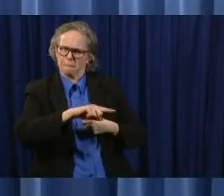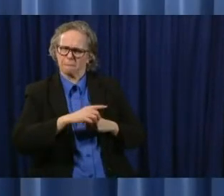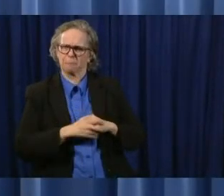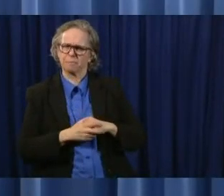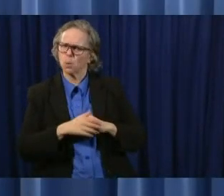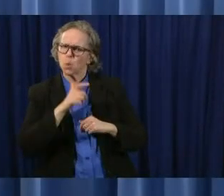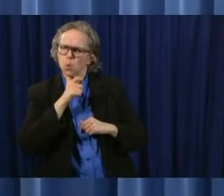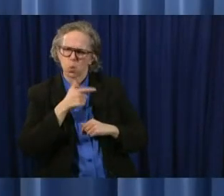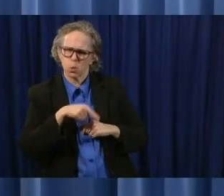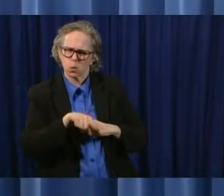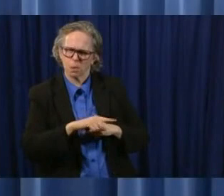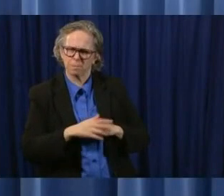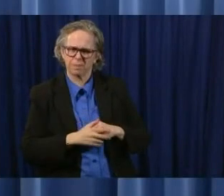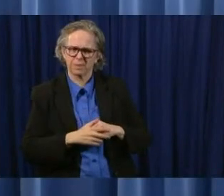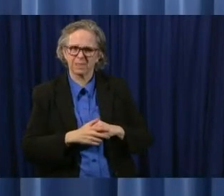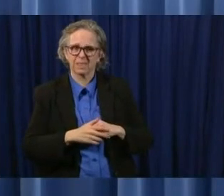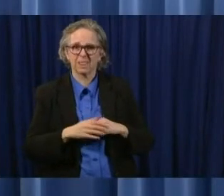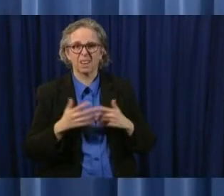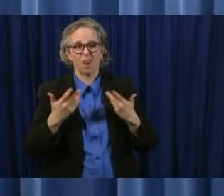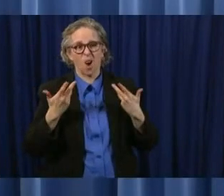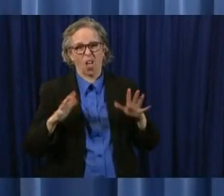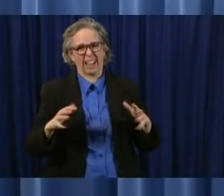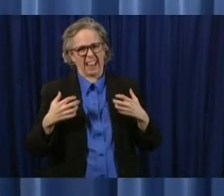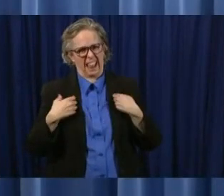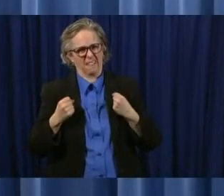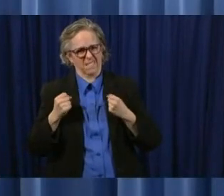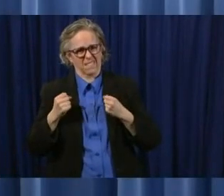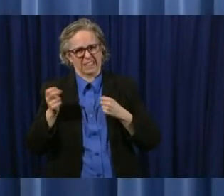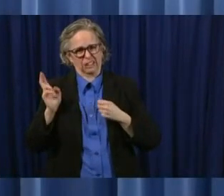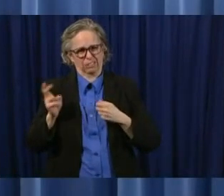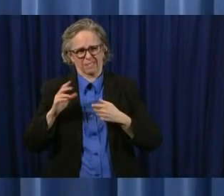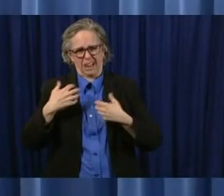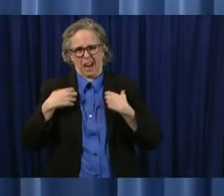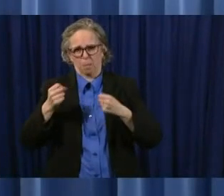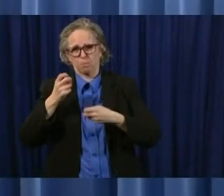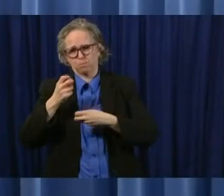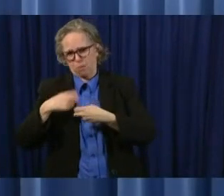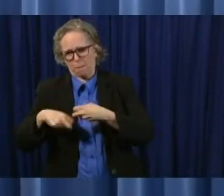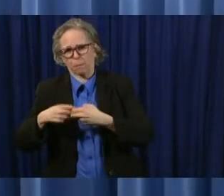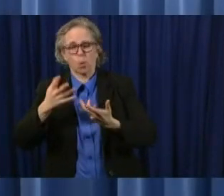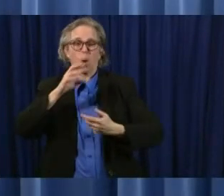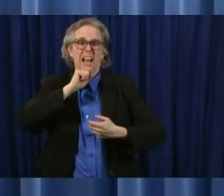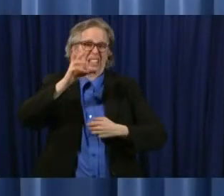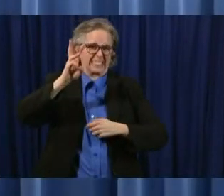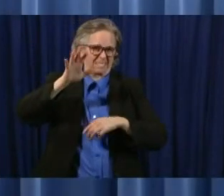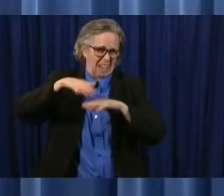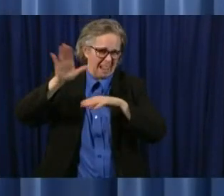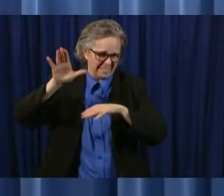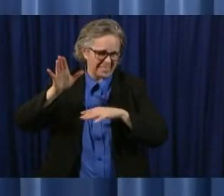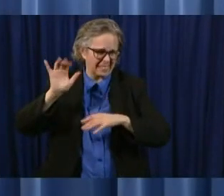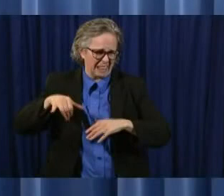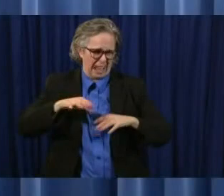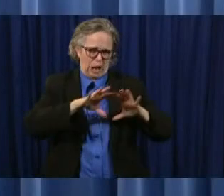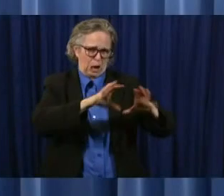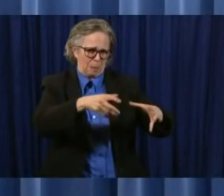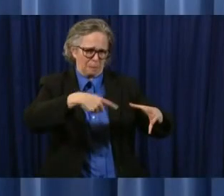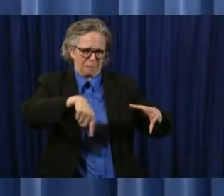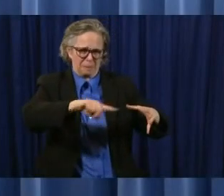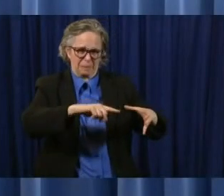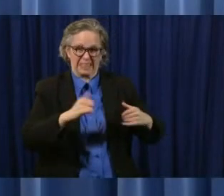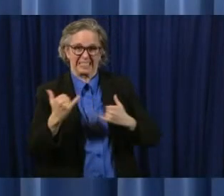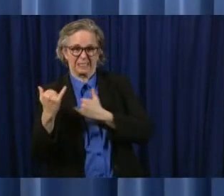health problem those who are over 65. i got a call this morning from a friend of mine in cleveland